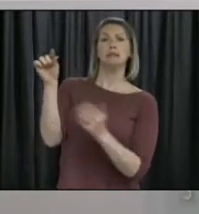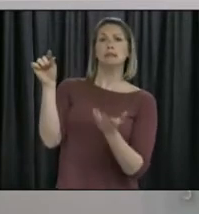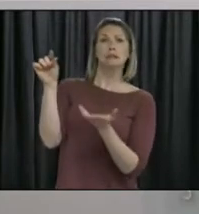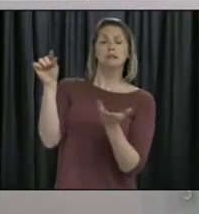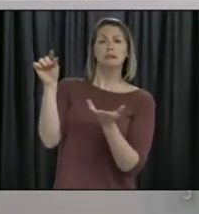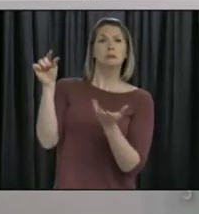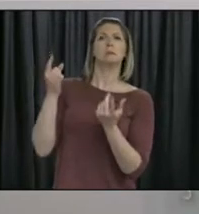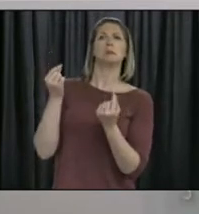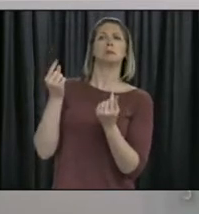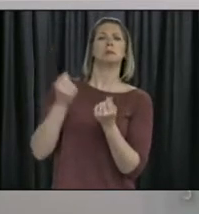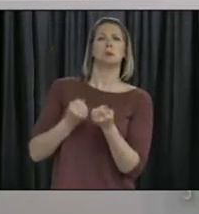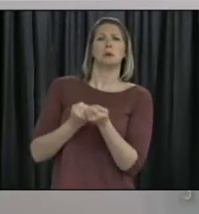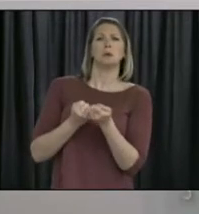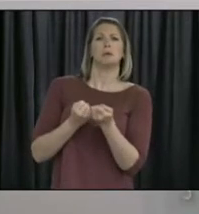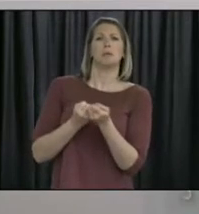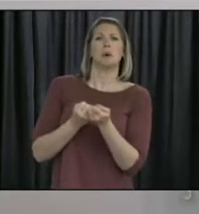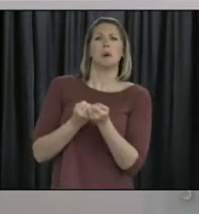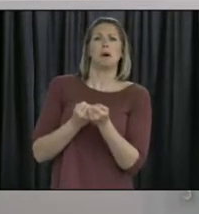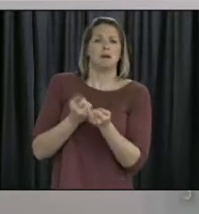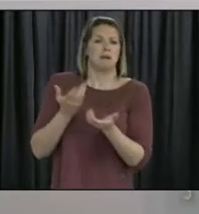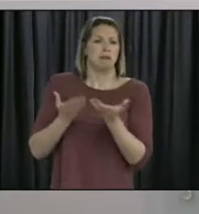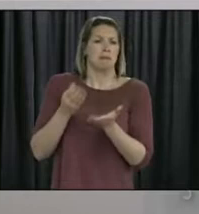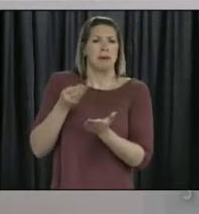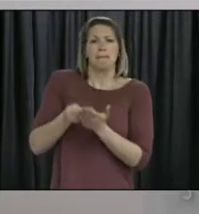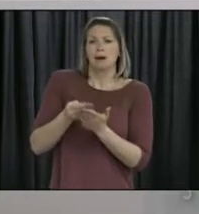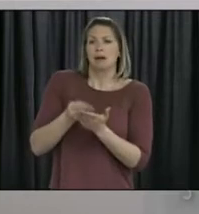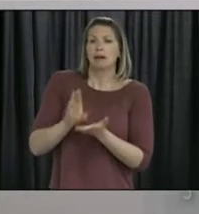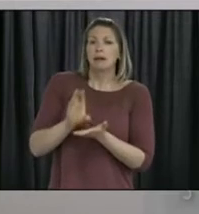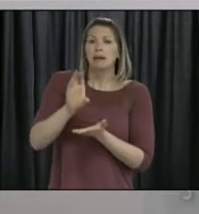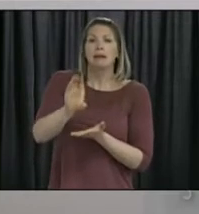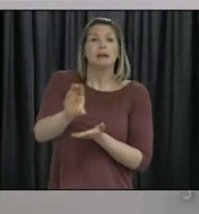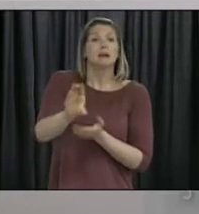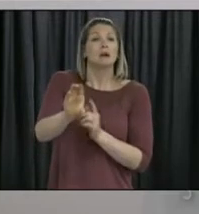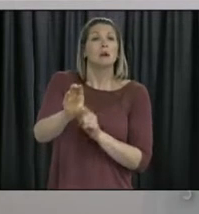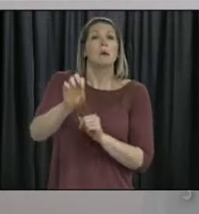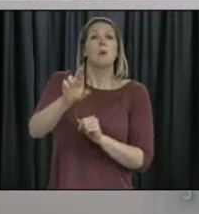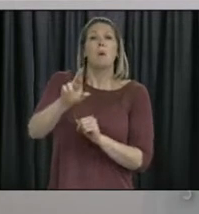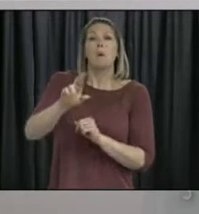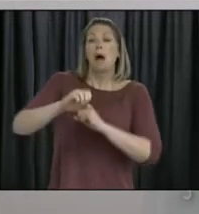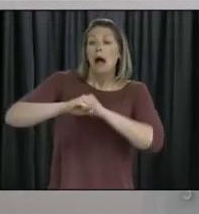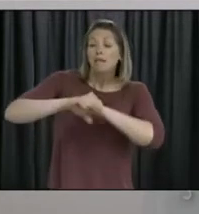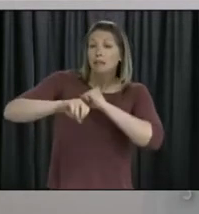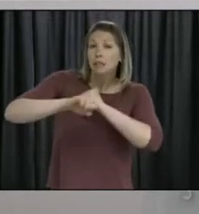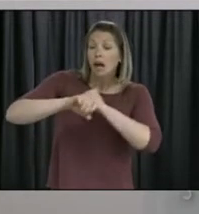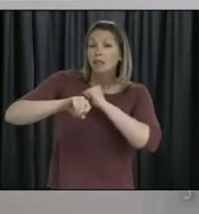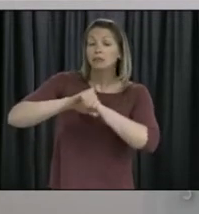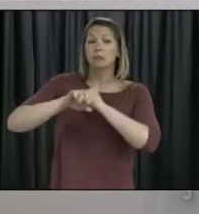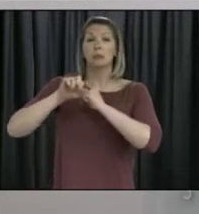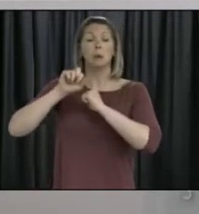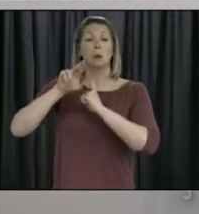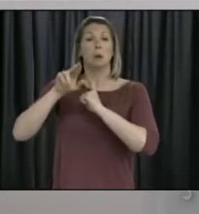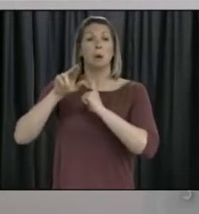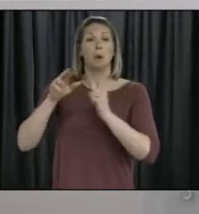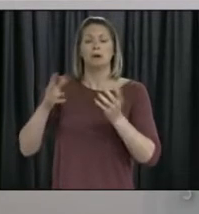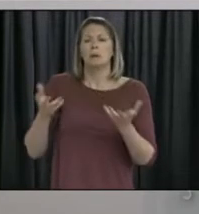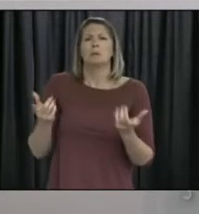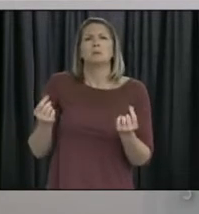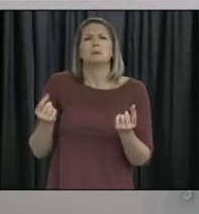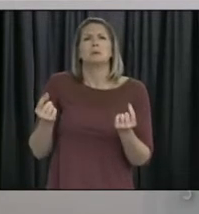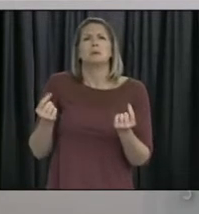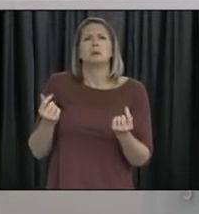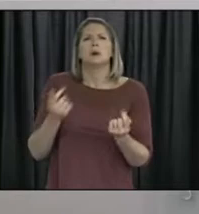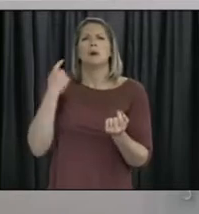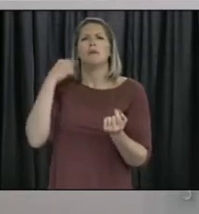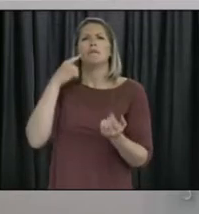in place some kind of advertisement or some kind of initiative or platform, online platform to encourage, to